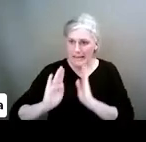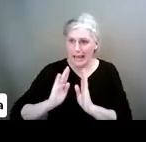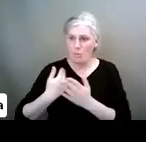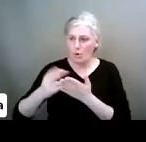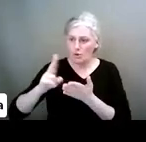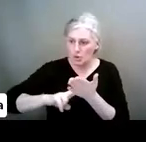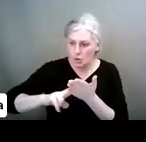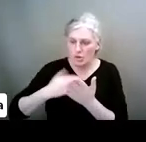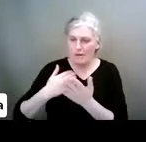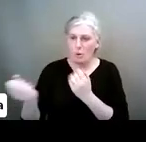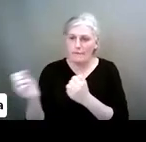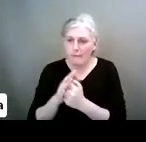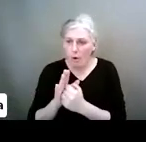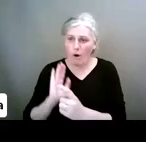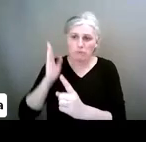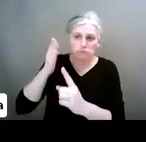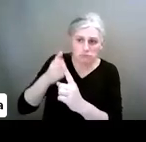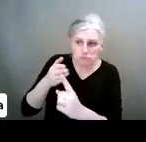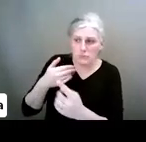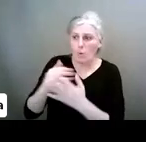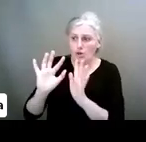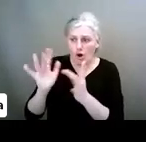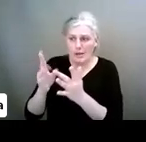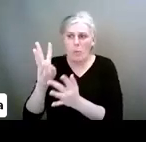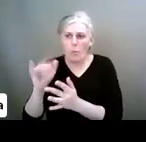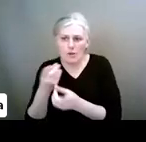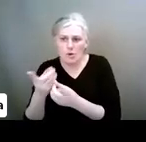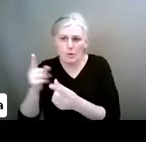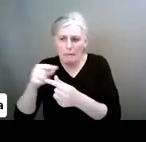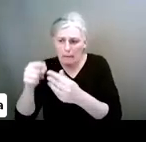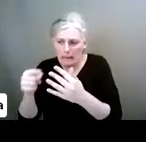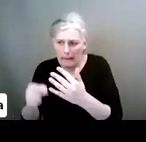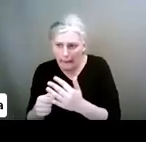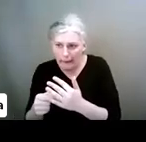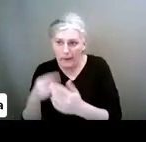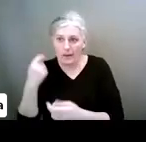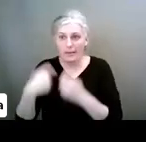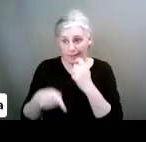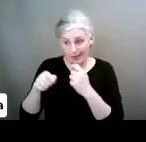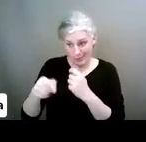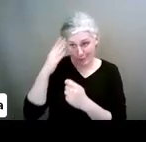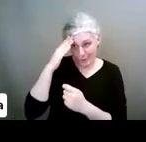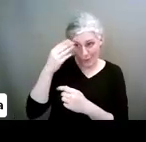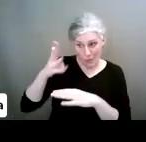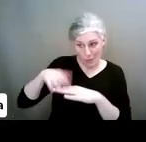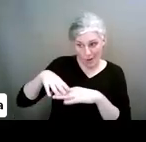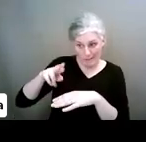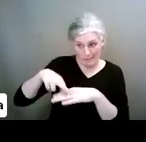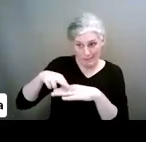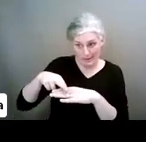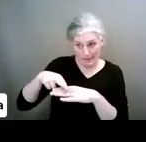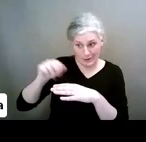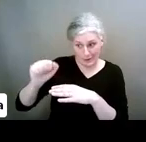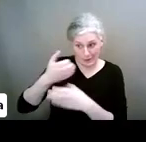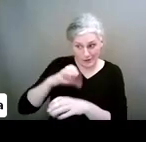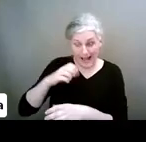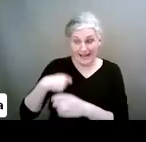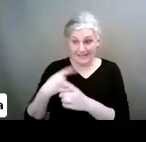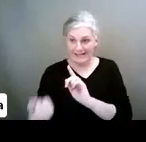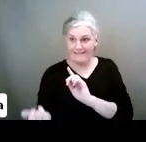activities, what they're doing online and why. You're getting to know them. They're getting to know you. And they're getting it. And you're getting it. Okay.